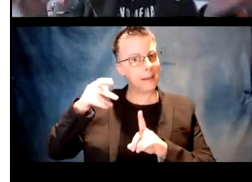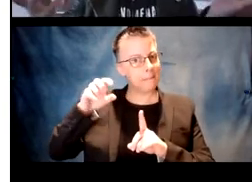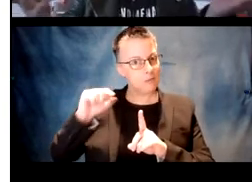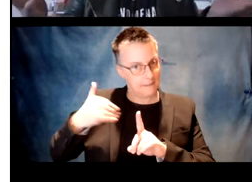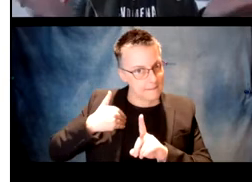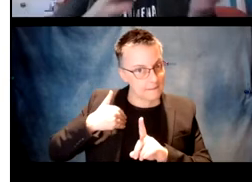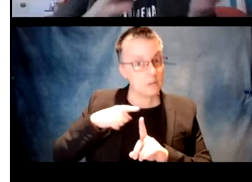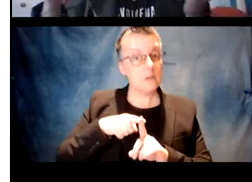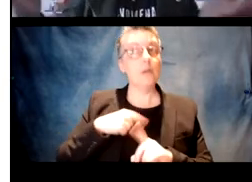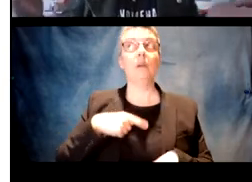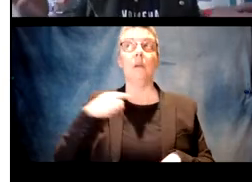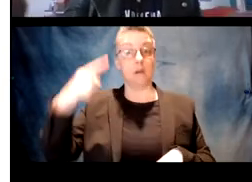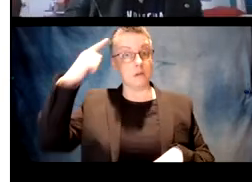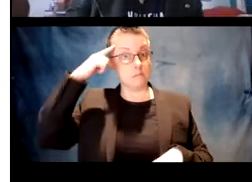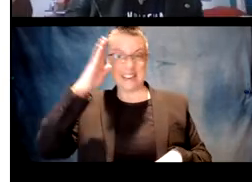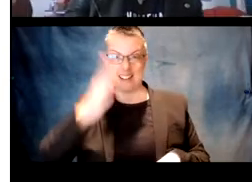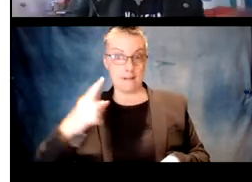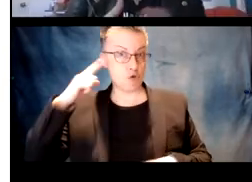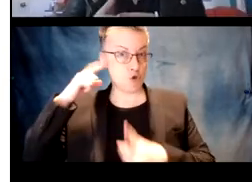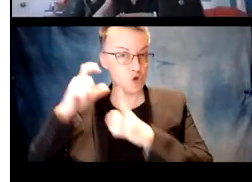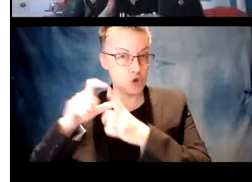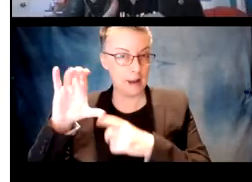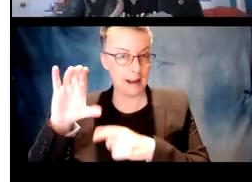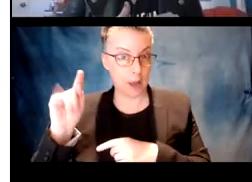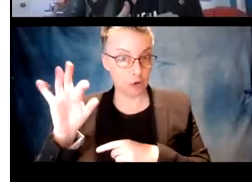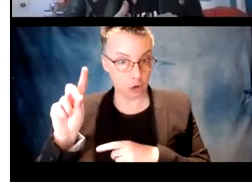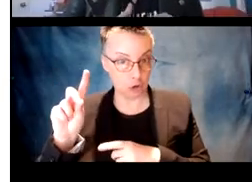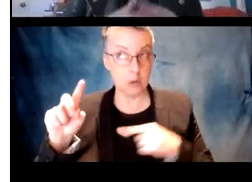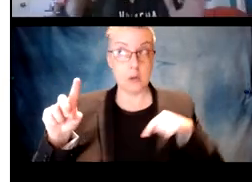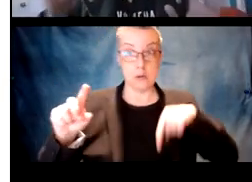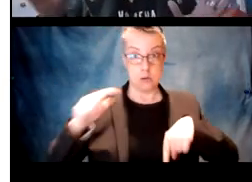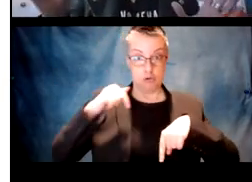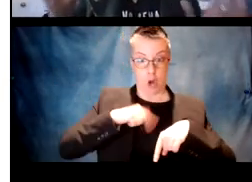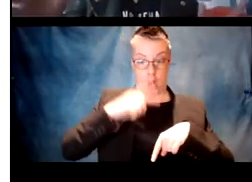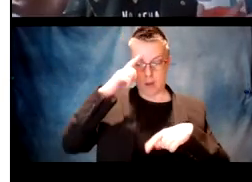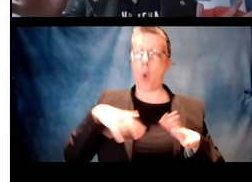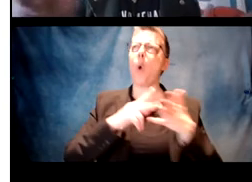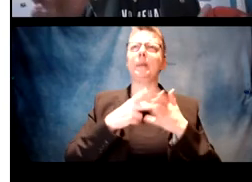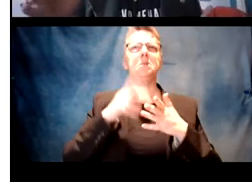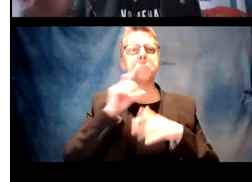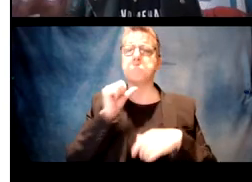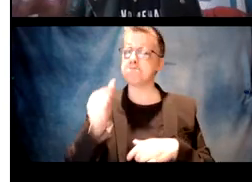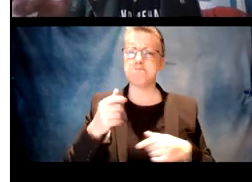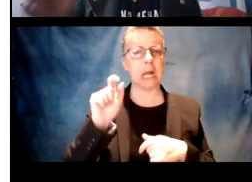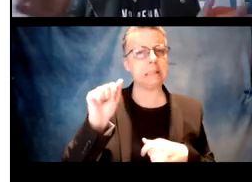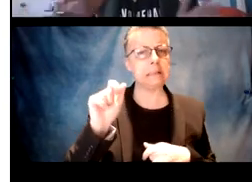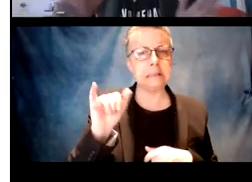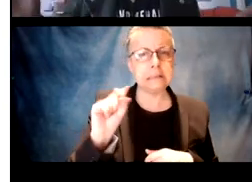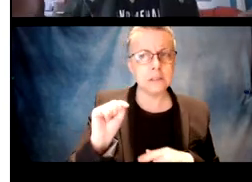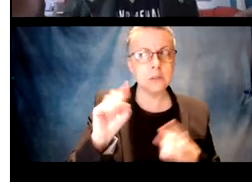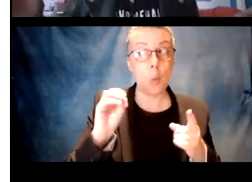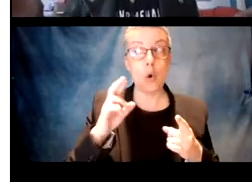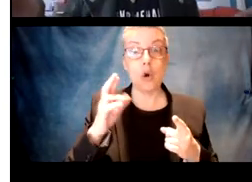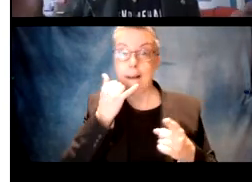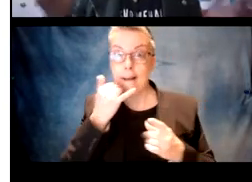this child language learner has their linguistic input. Do they think that the fact that they've never heard catch mean does that mean it doesn't